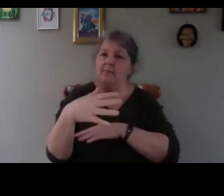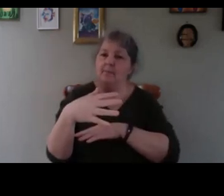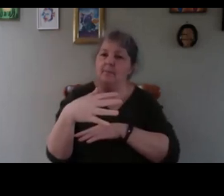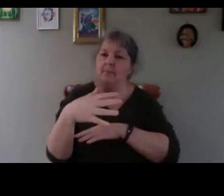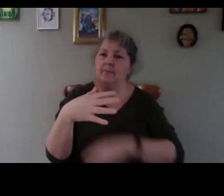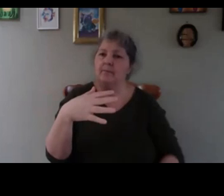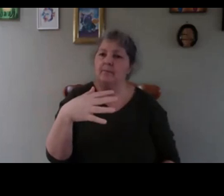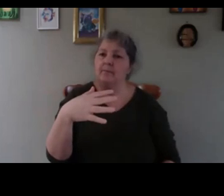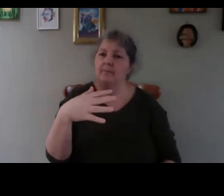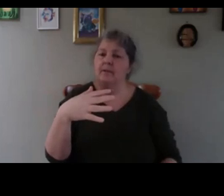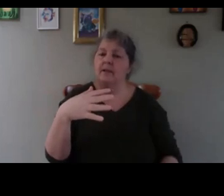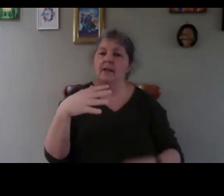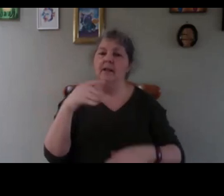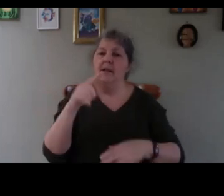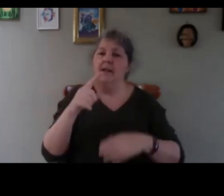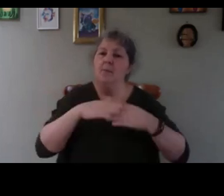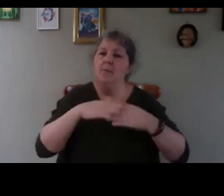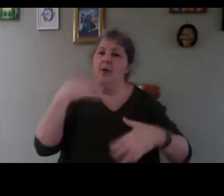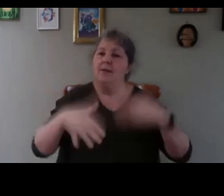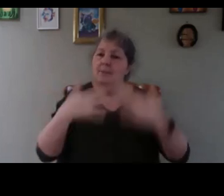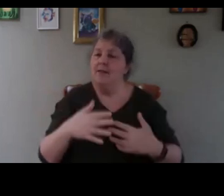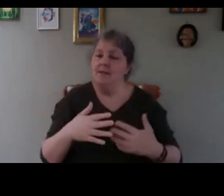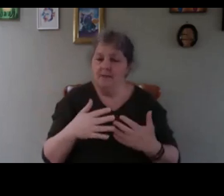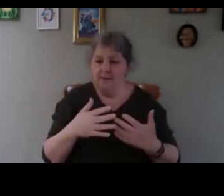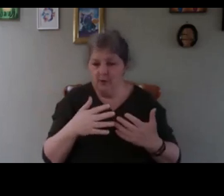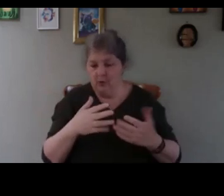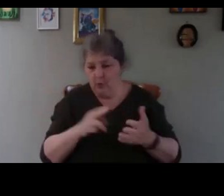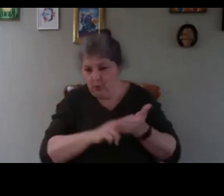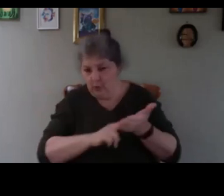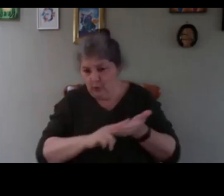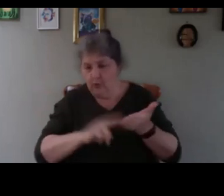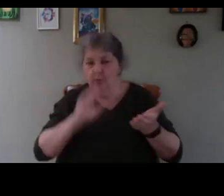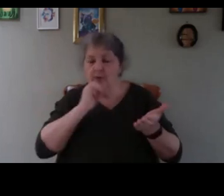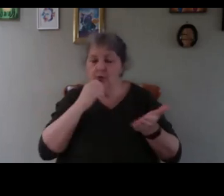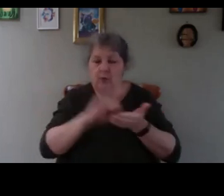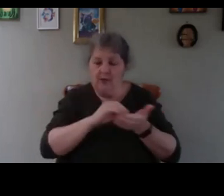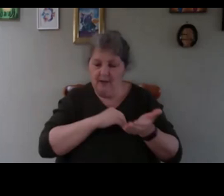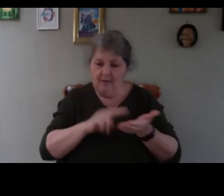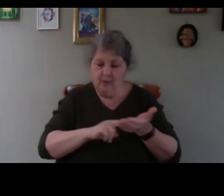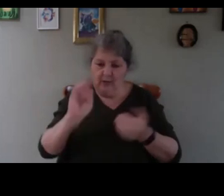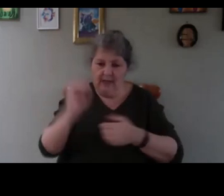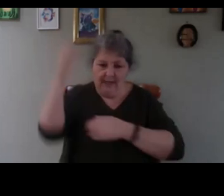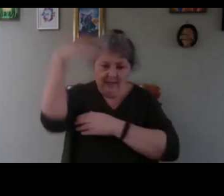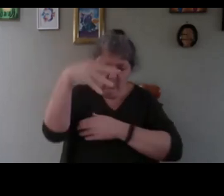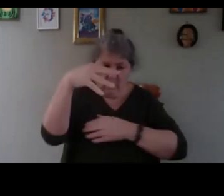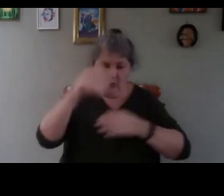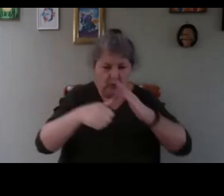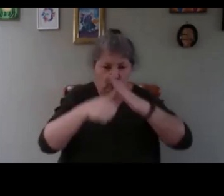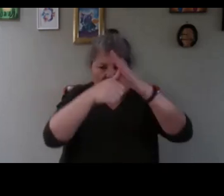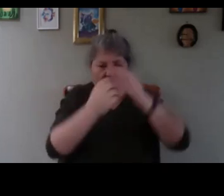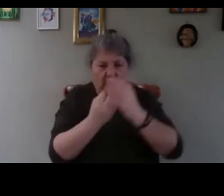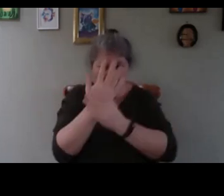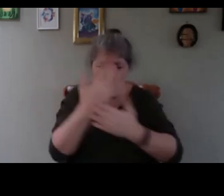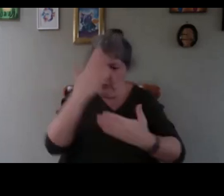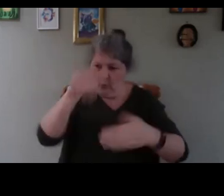more expensive to run because you would have to put those light on top of the plant I don't know how you are going to get any lead